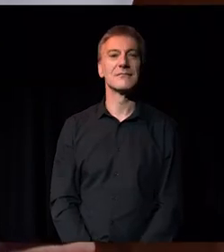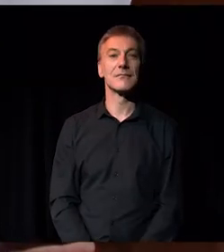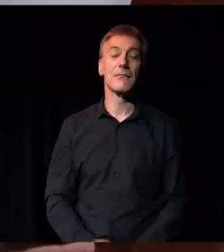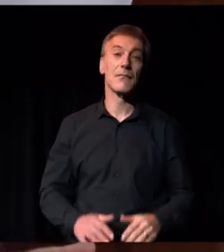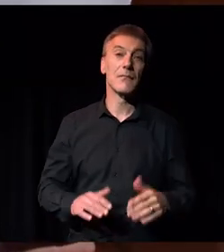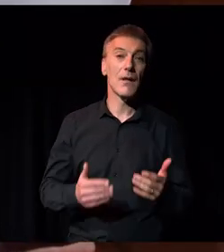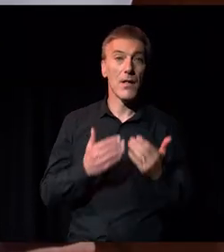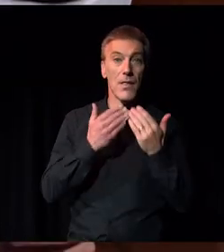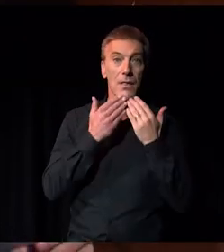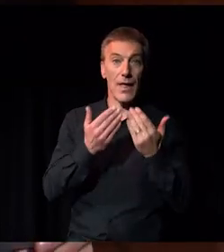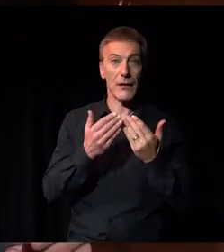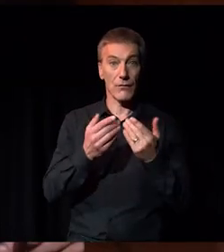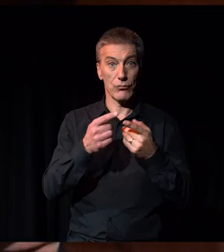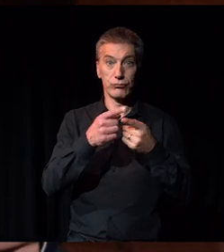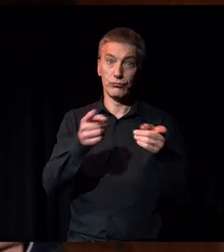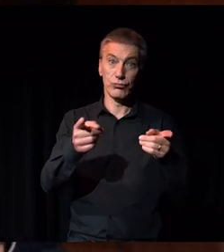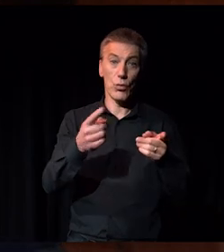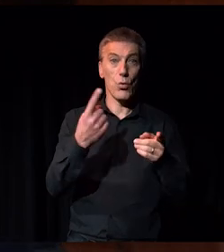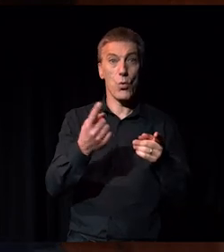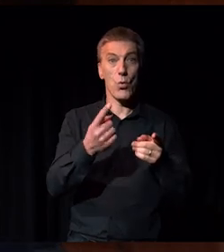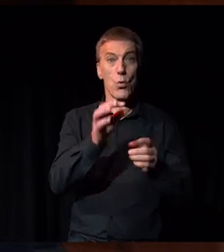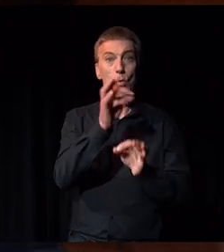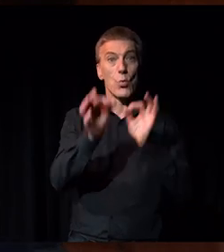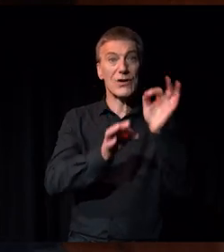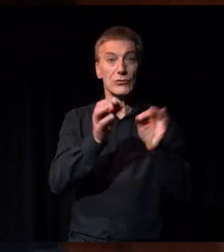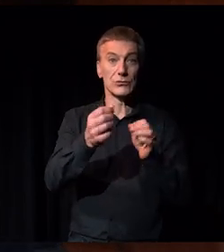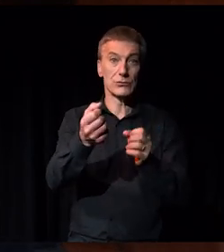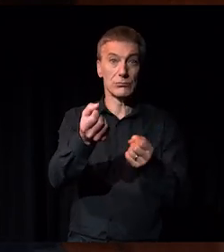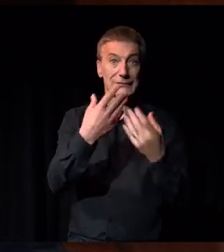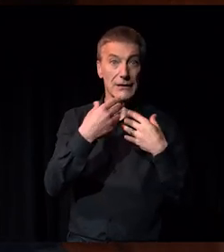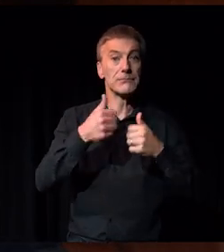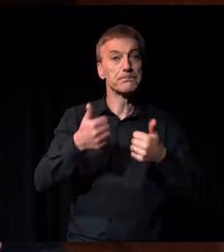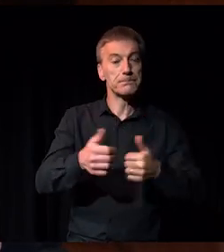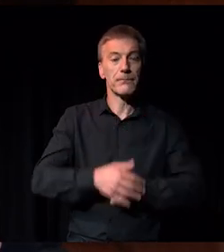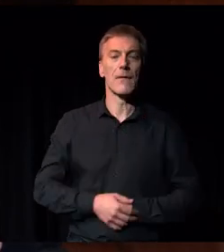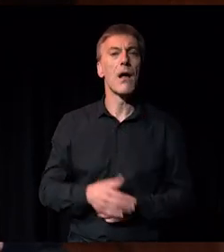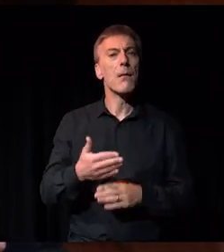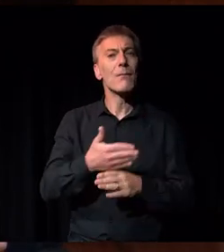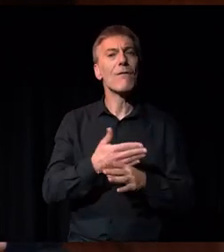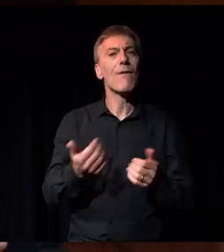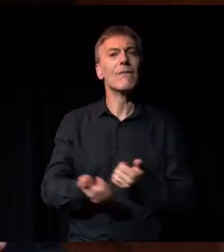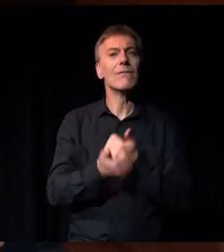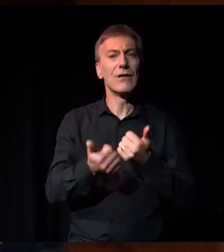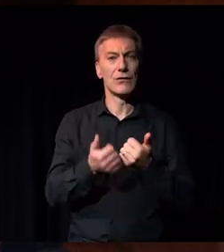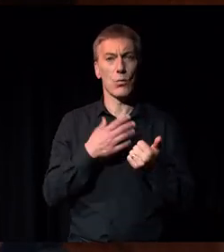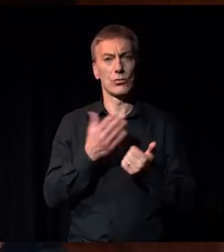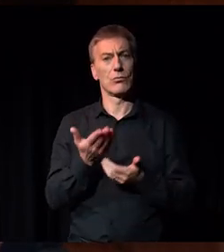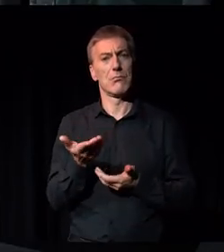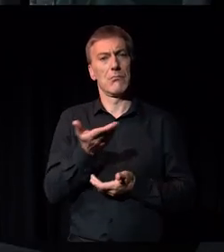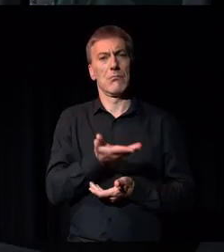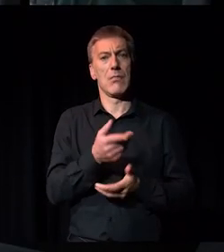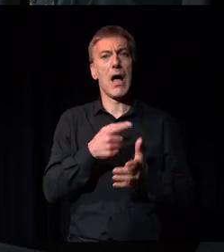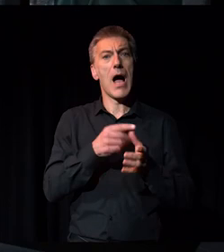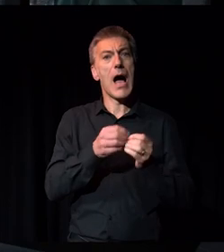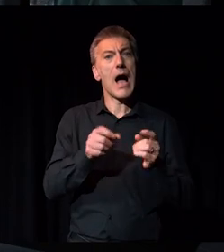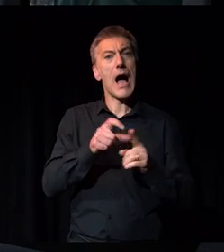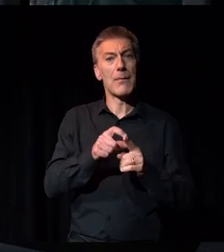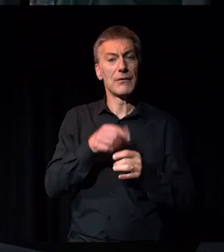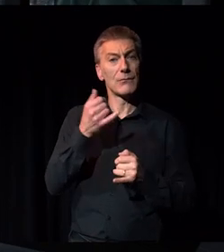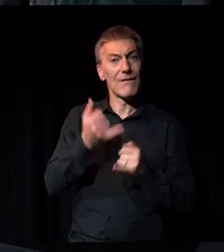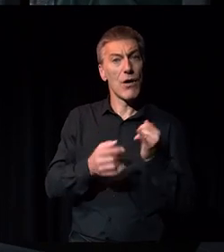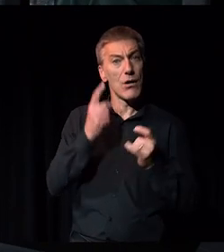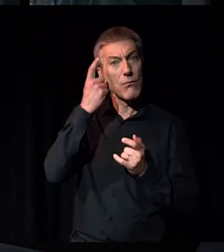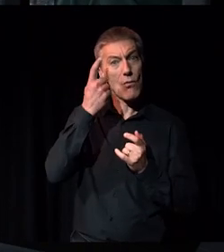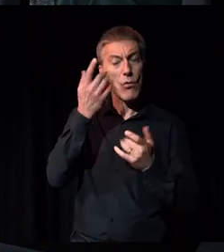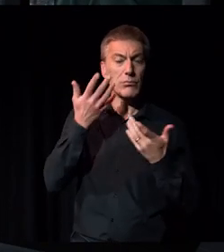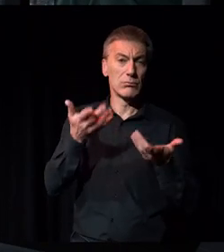So thanks to those of you who sent us questions. And before we wrap up, I'd just like to come back to you quickly, Abid, for some final reflections